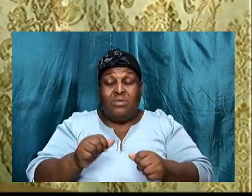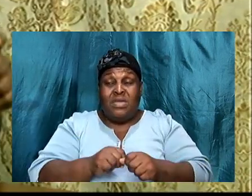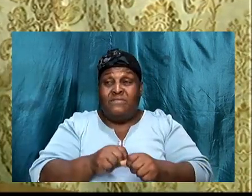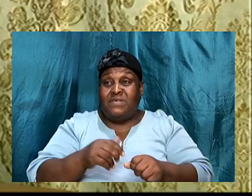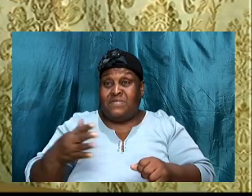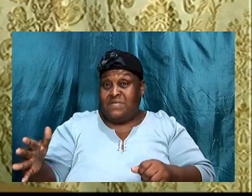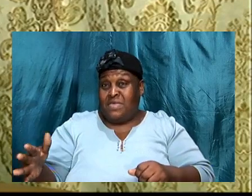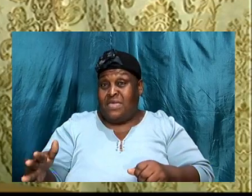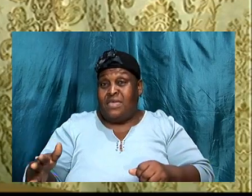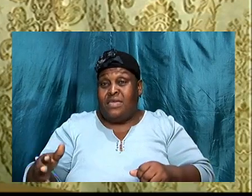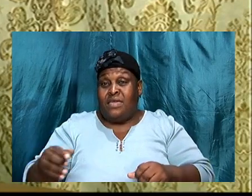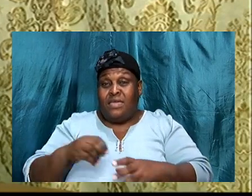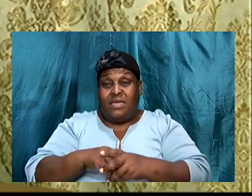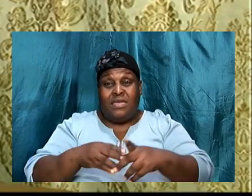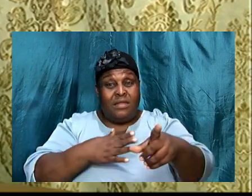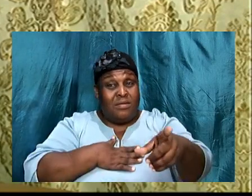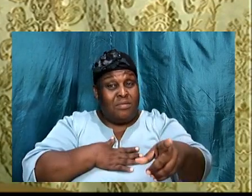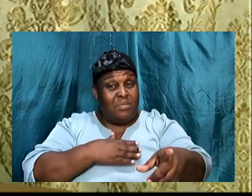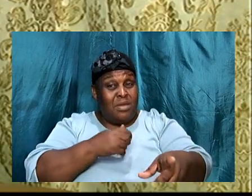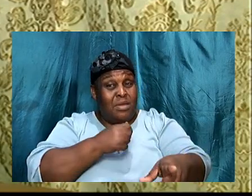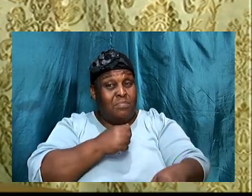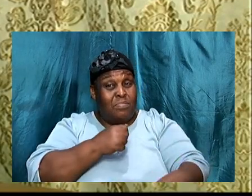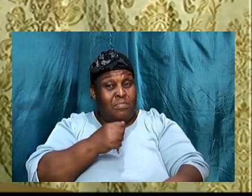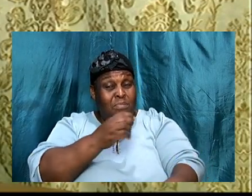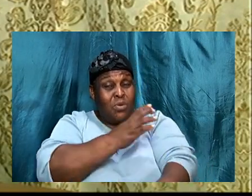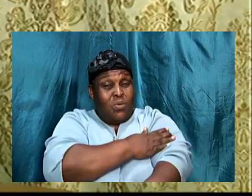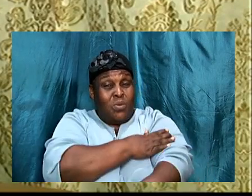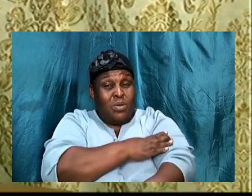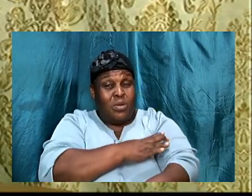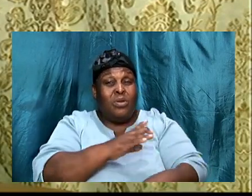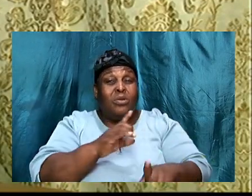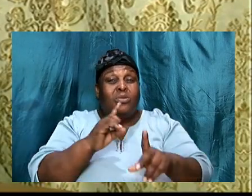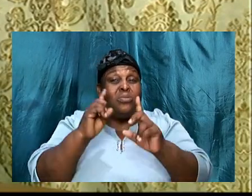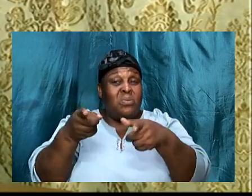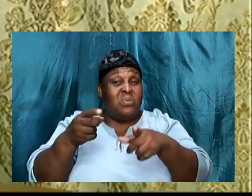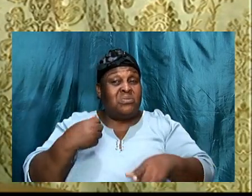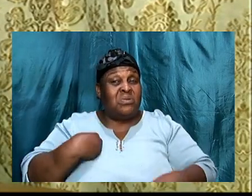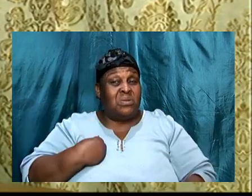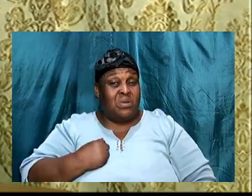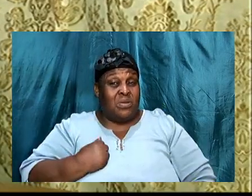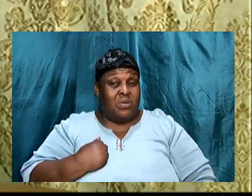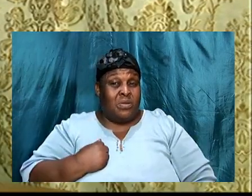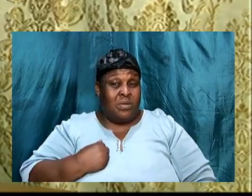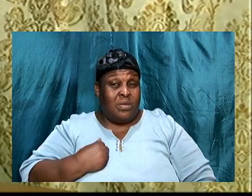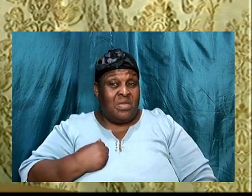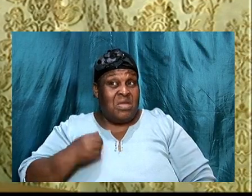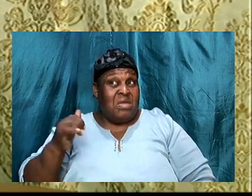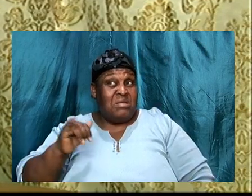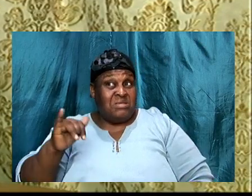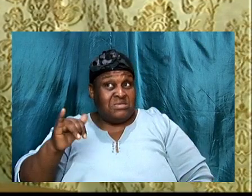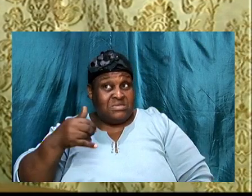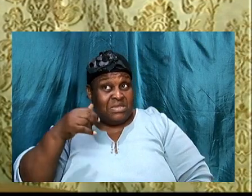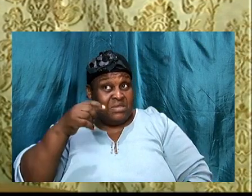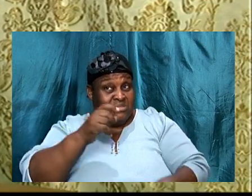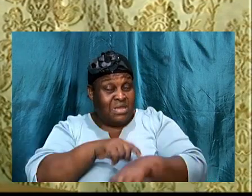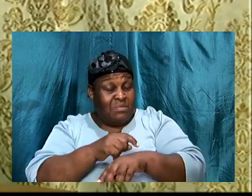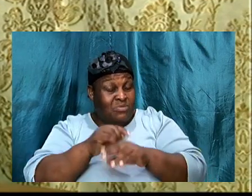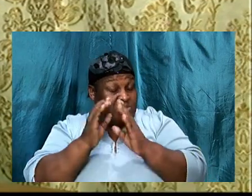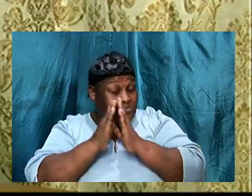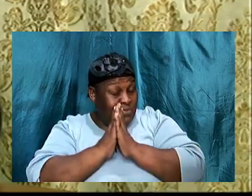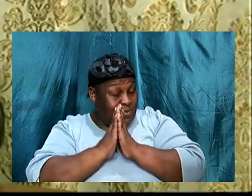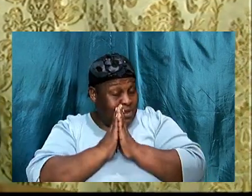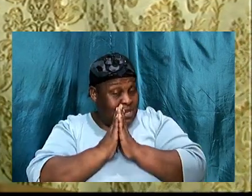to get through, to go to Canada, but at the same time, I was praying, and I'm going say, God, look here,